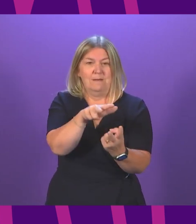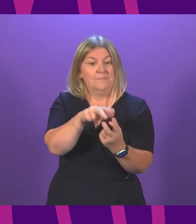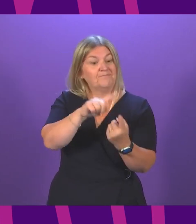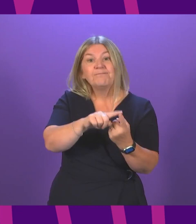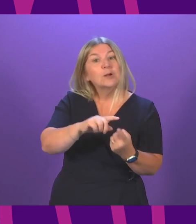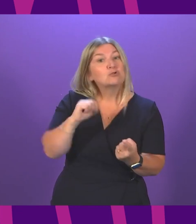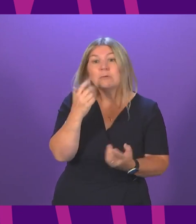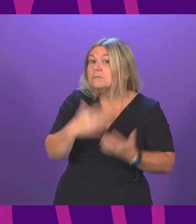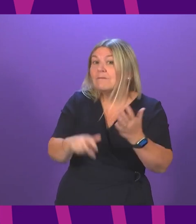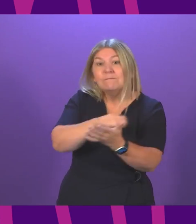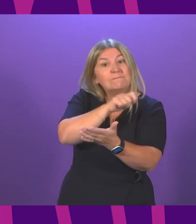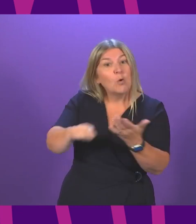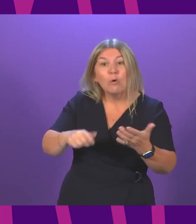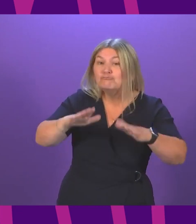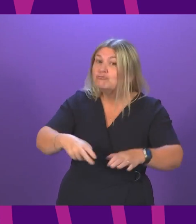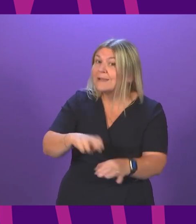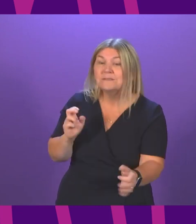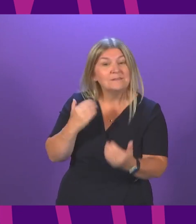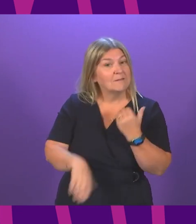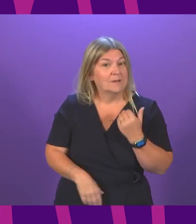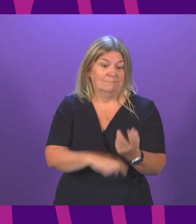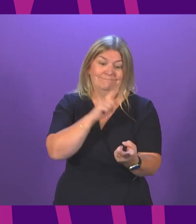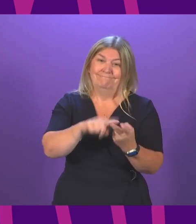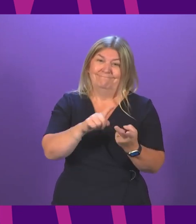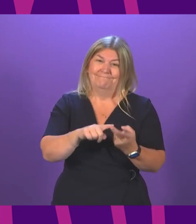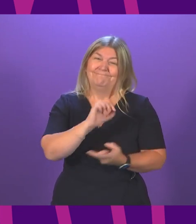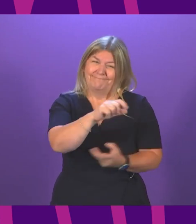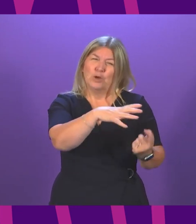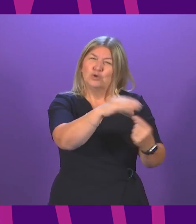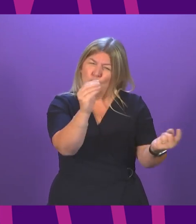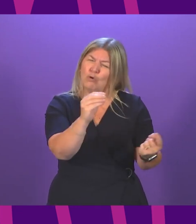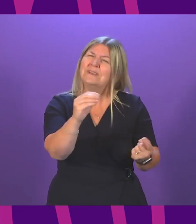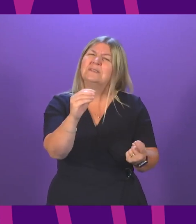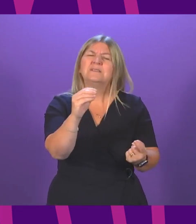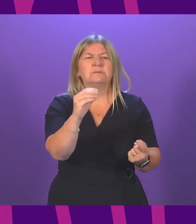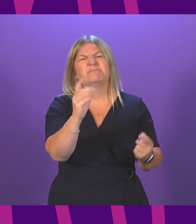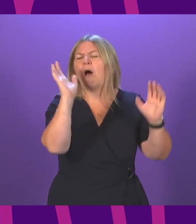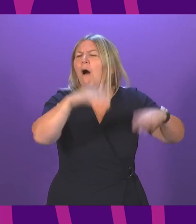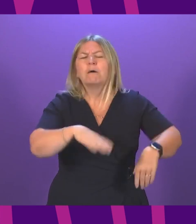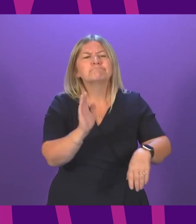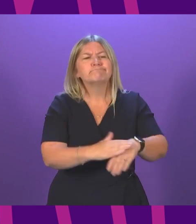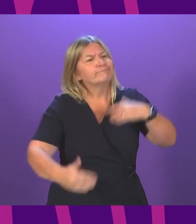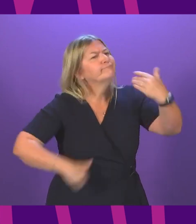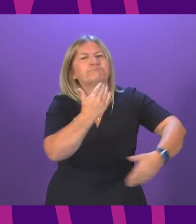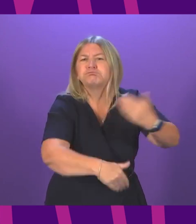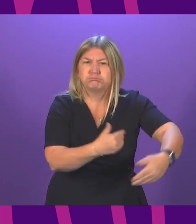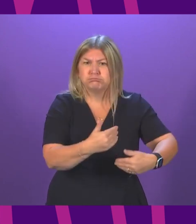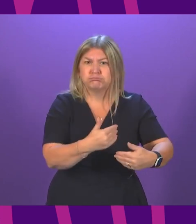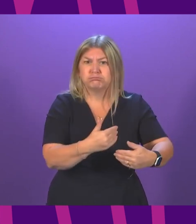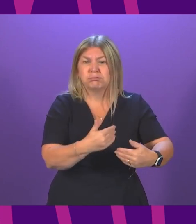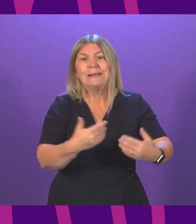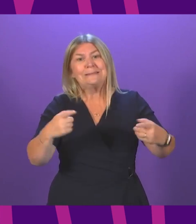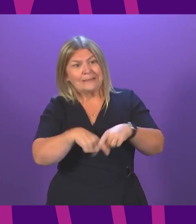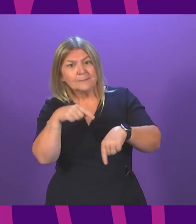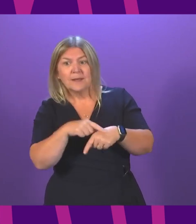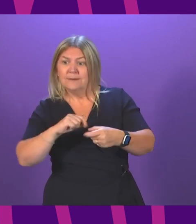Brexit. And secondly, it was utterly reckless of the Conservatives to plough ahead with Brexit in the middle of a global pandemic.